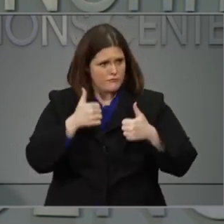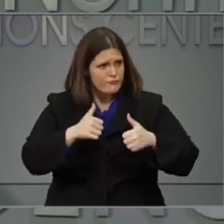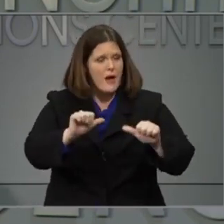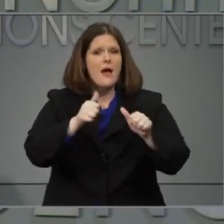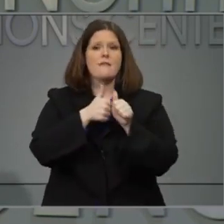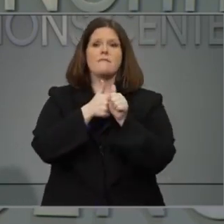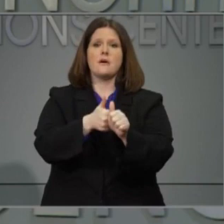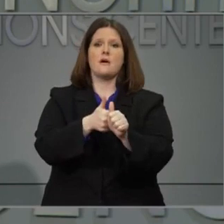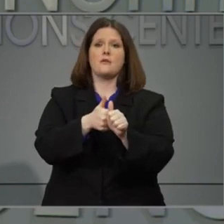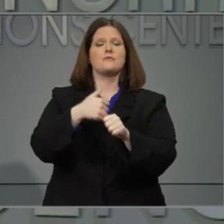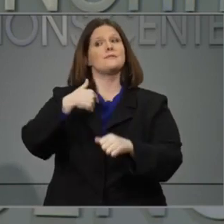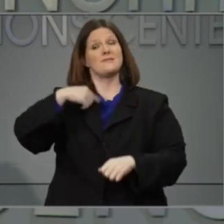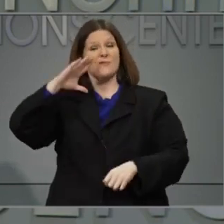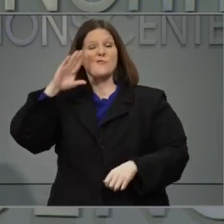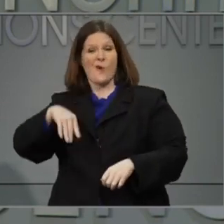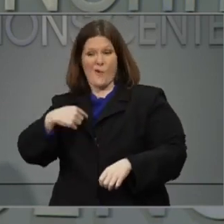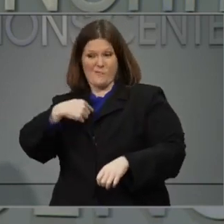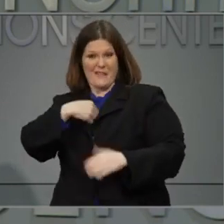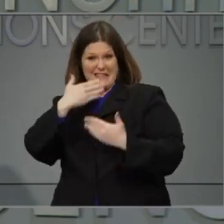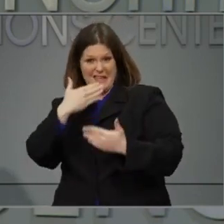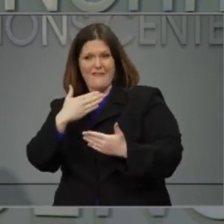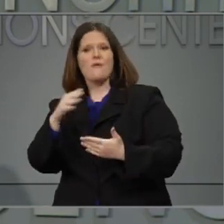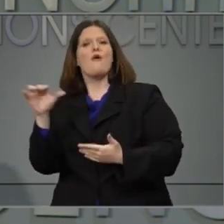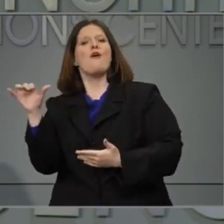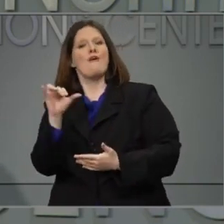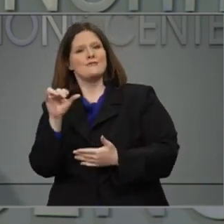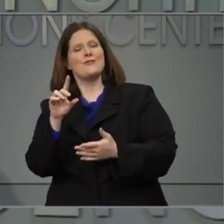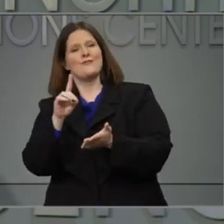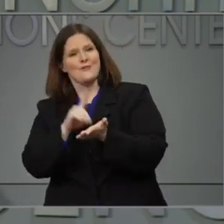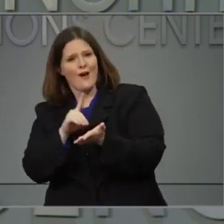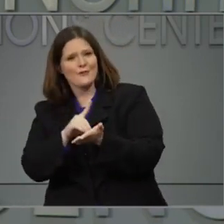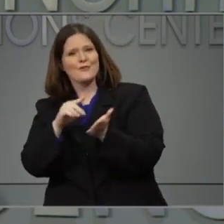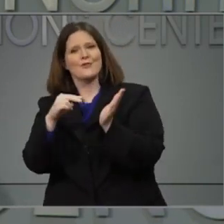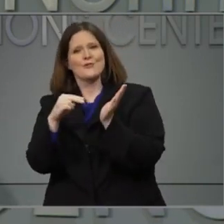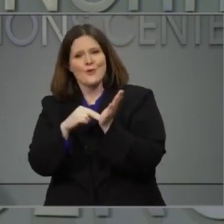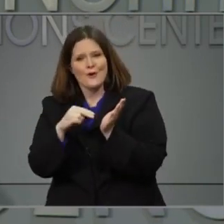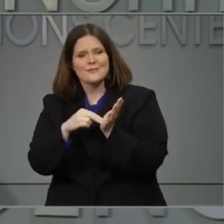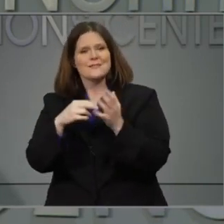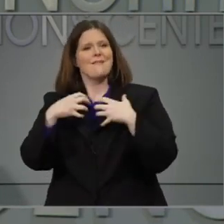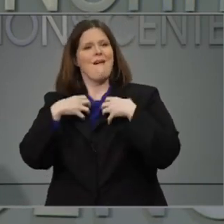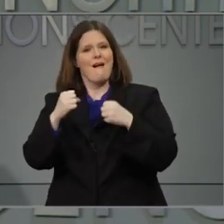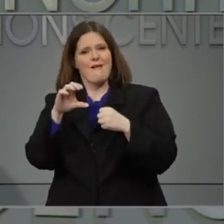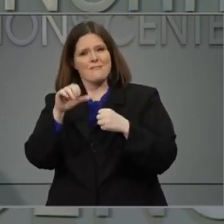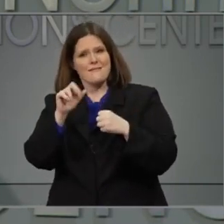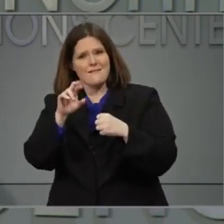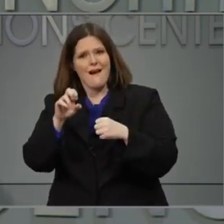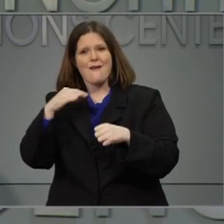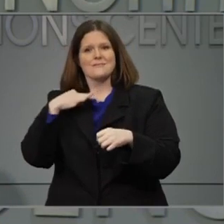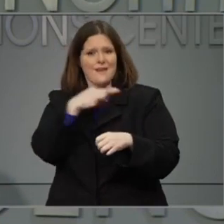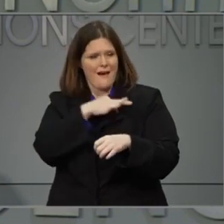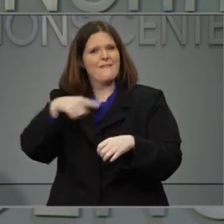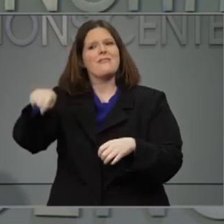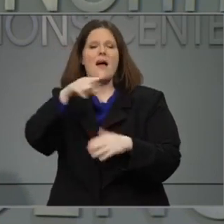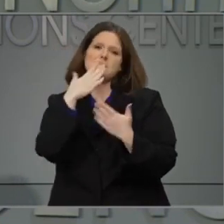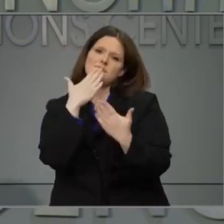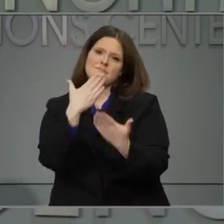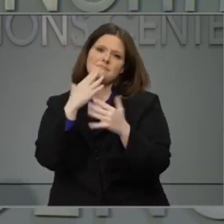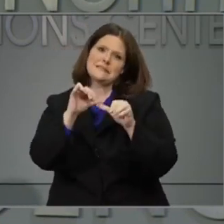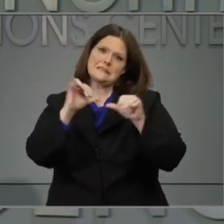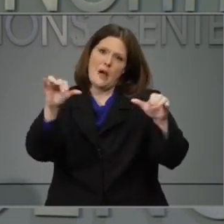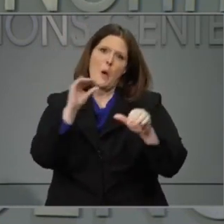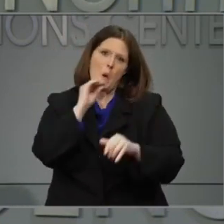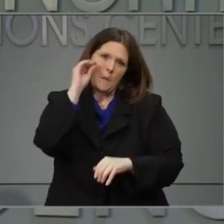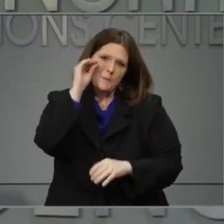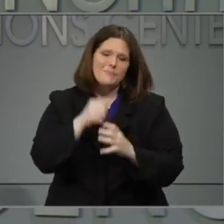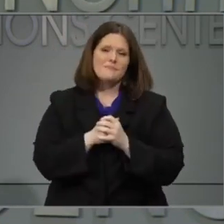that our doctors, nurses, and health care workers appreciate it too. These social